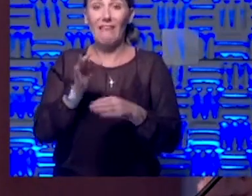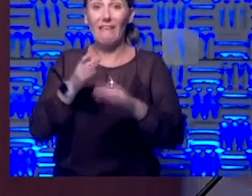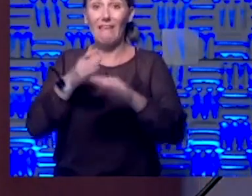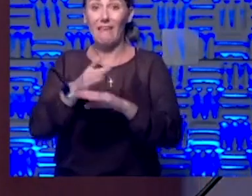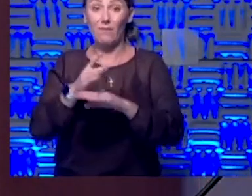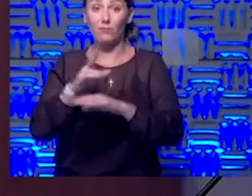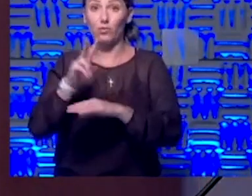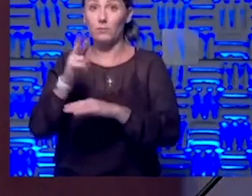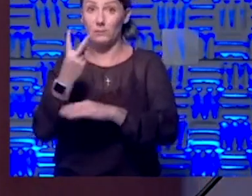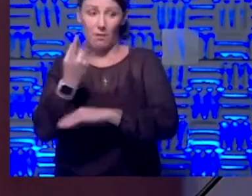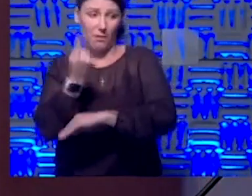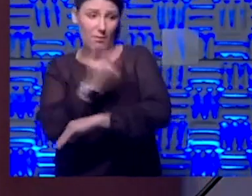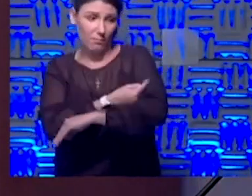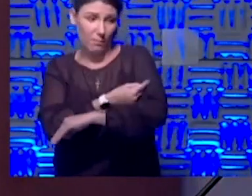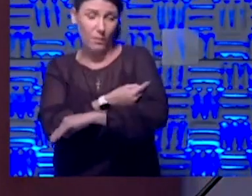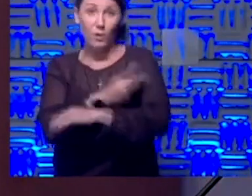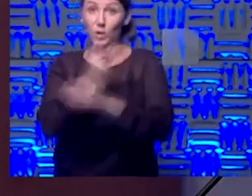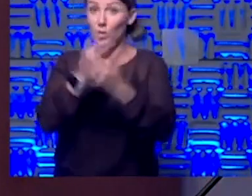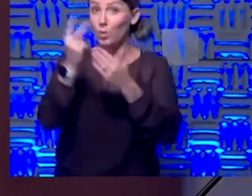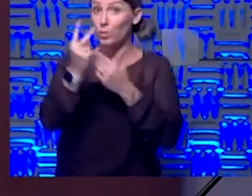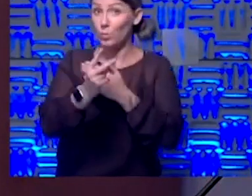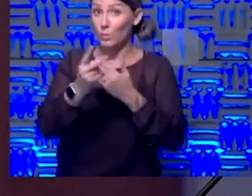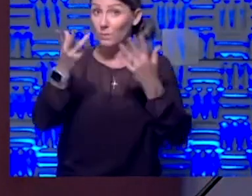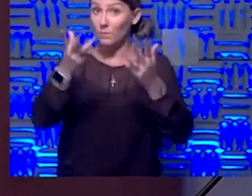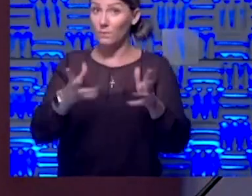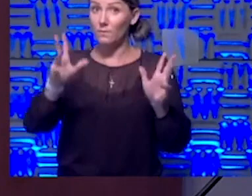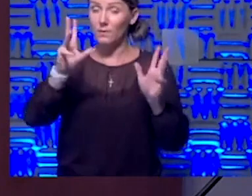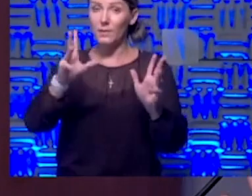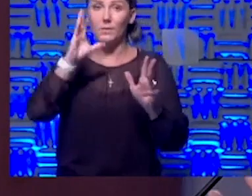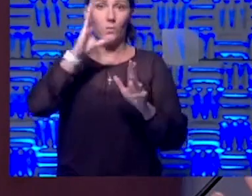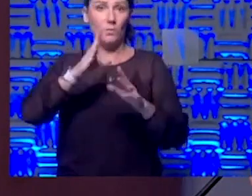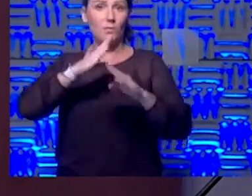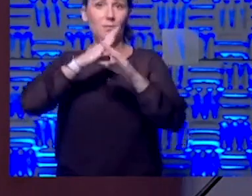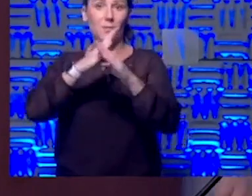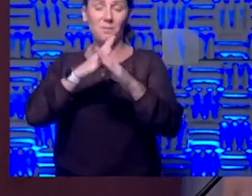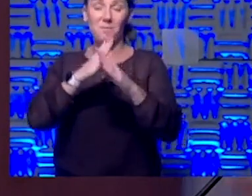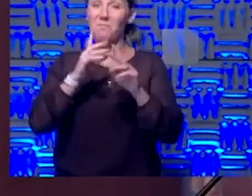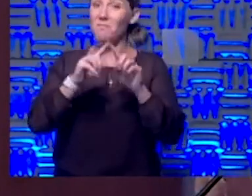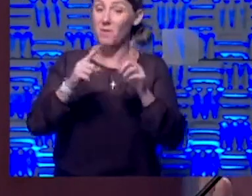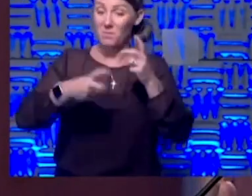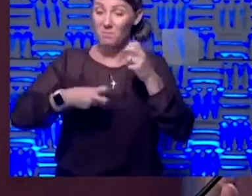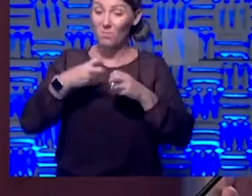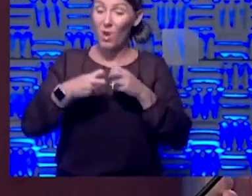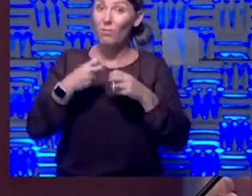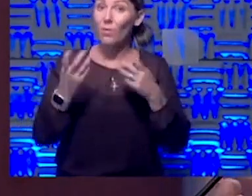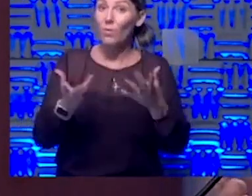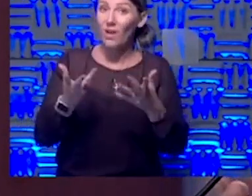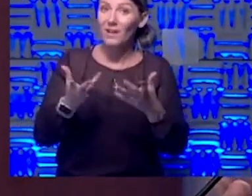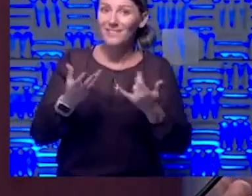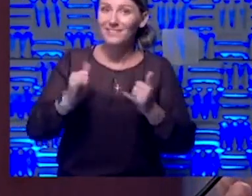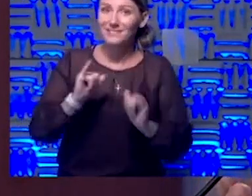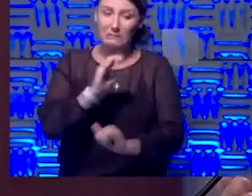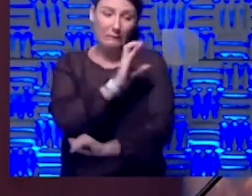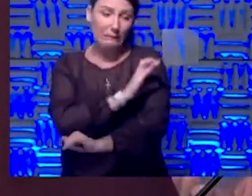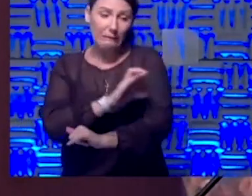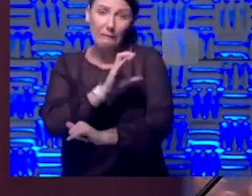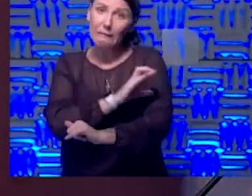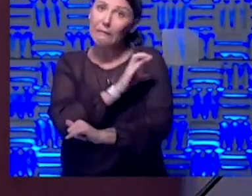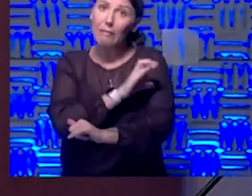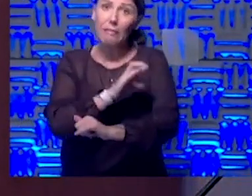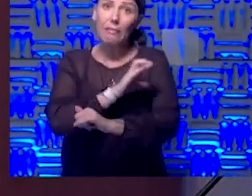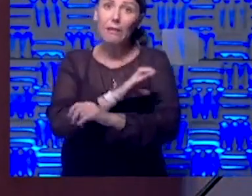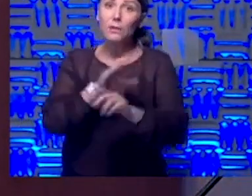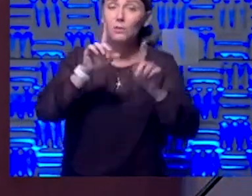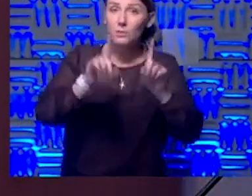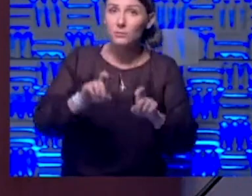injection that you will be protected. The problem, Steve, is this is still a clinical trial. It is a clinical trial.